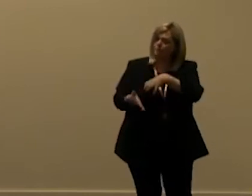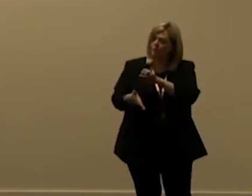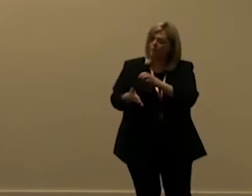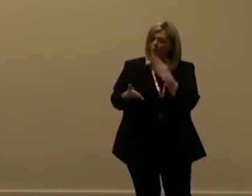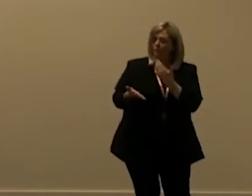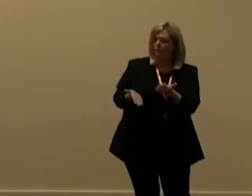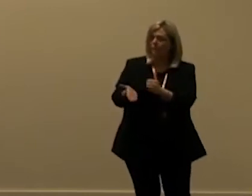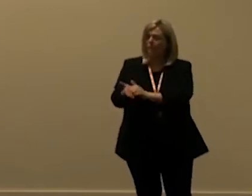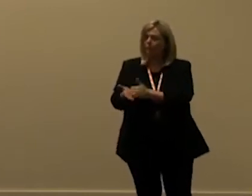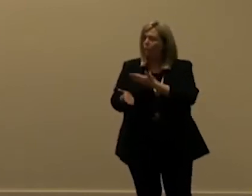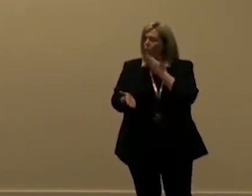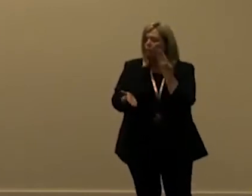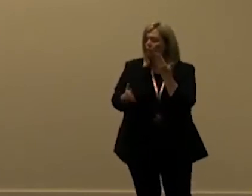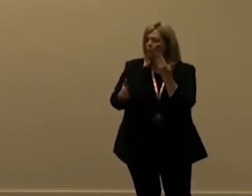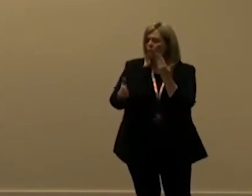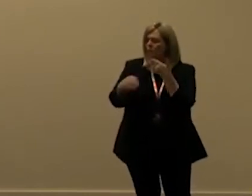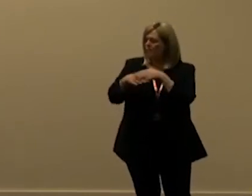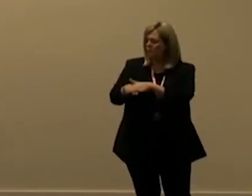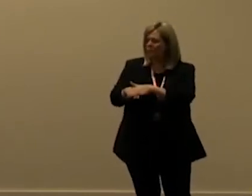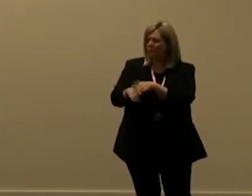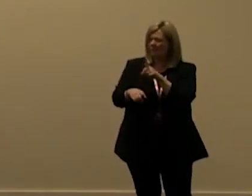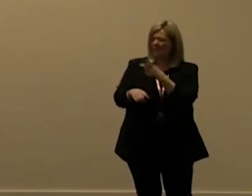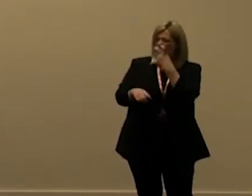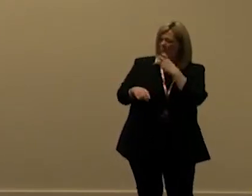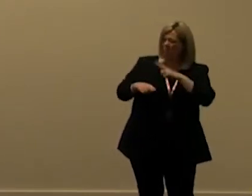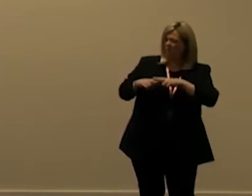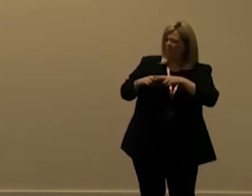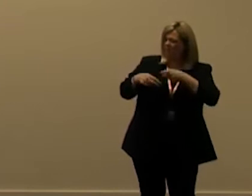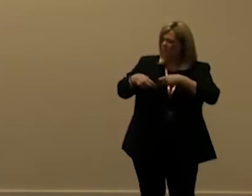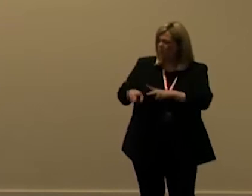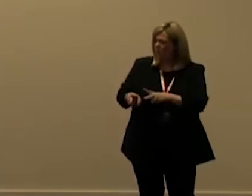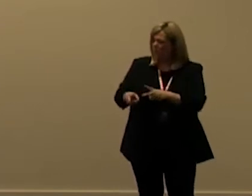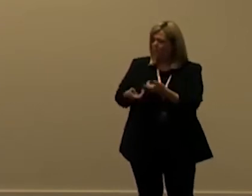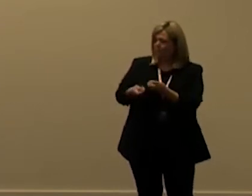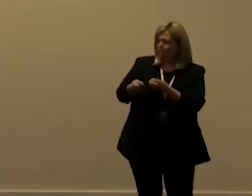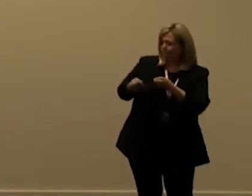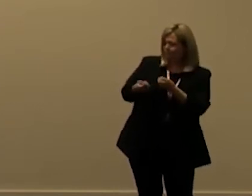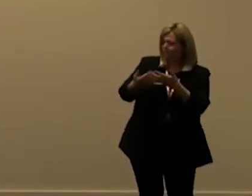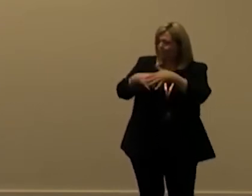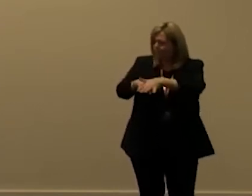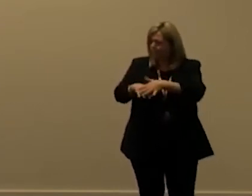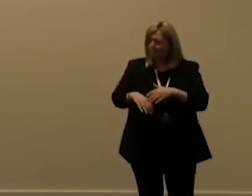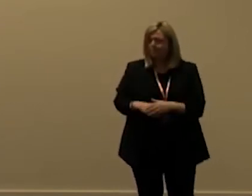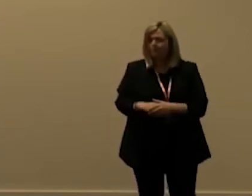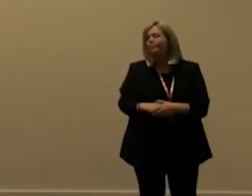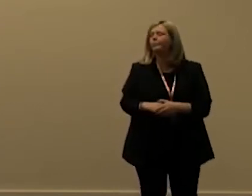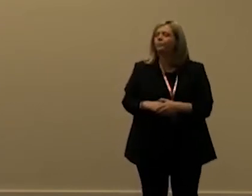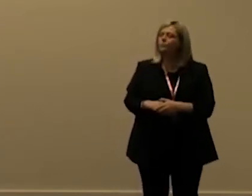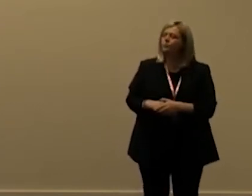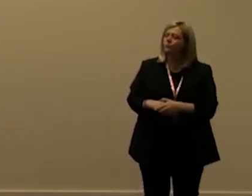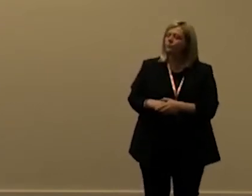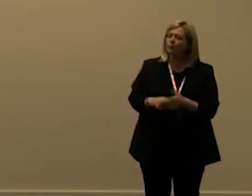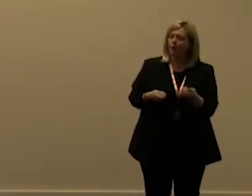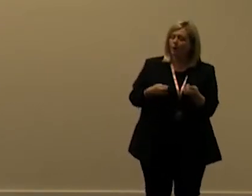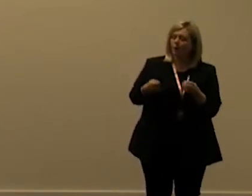-interactive it's sort of a legacy way of handling integrations also admin